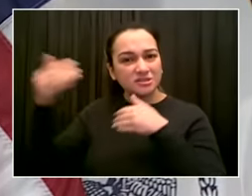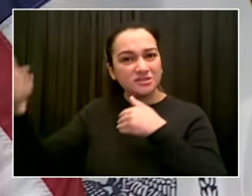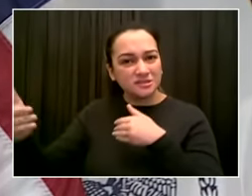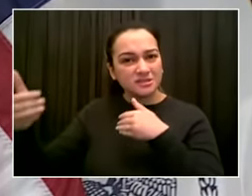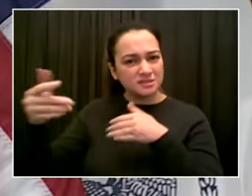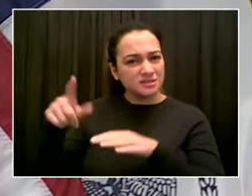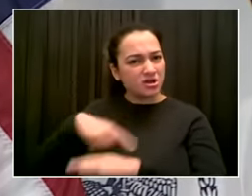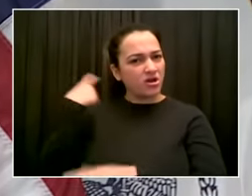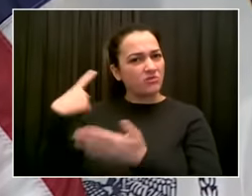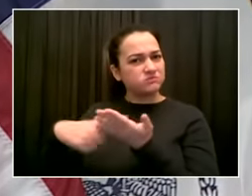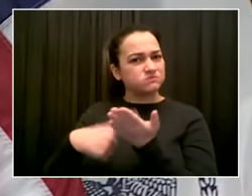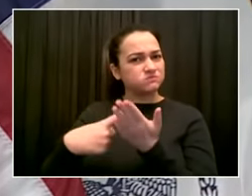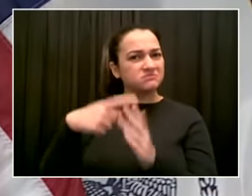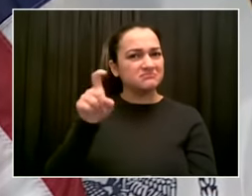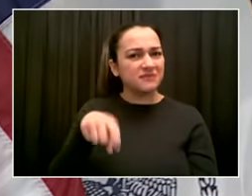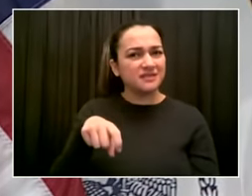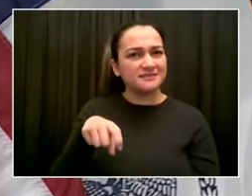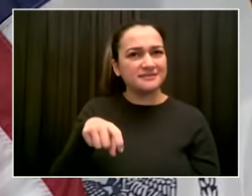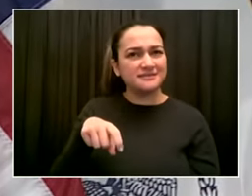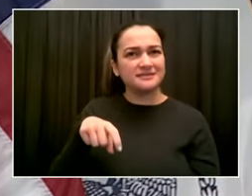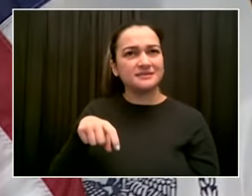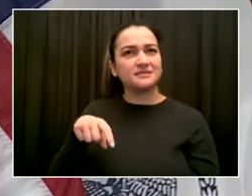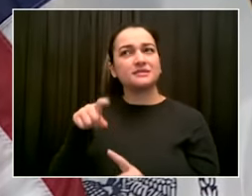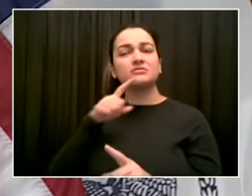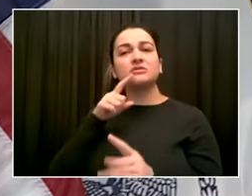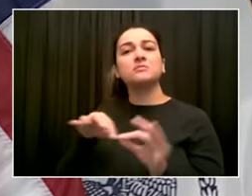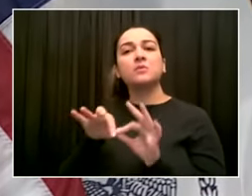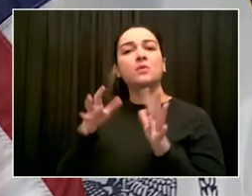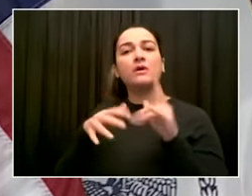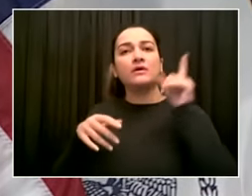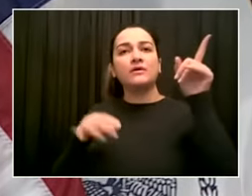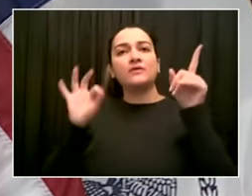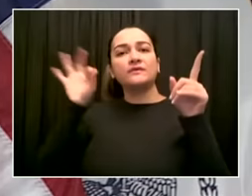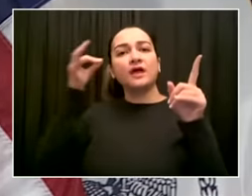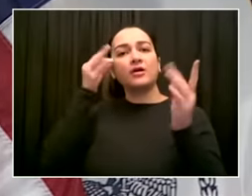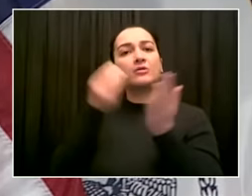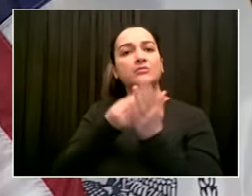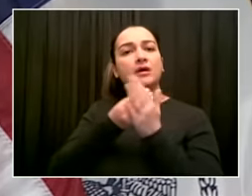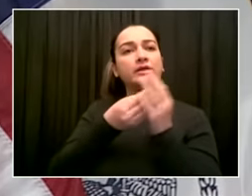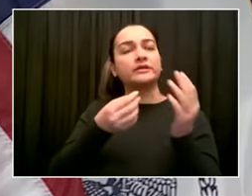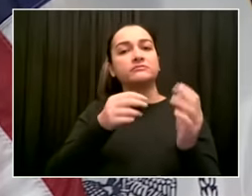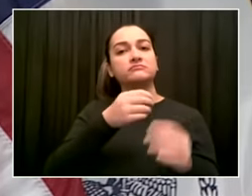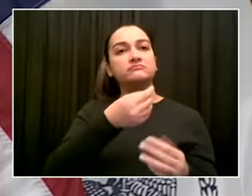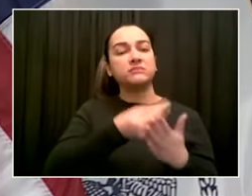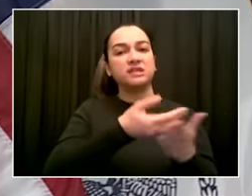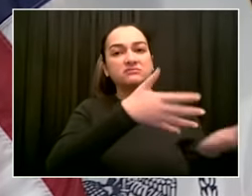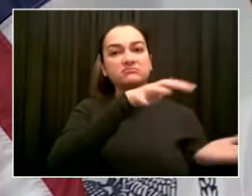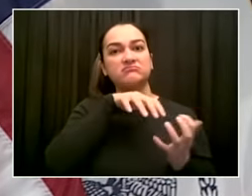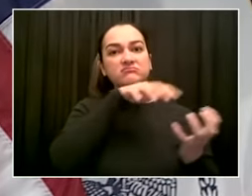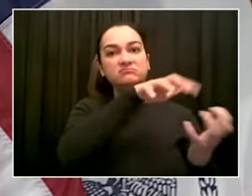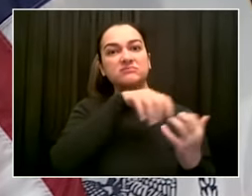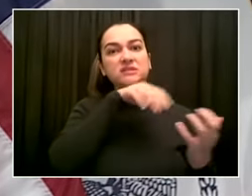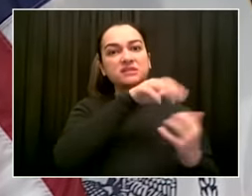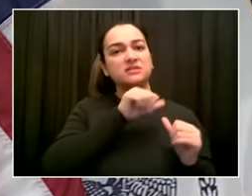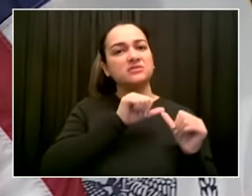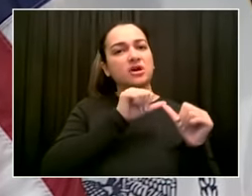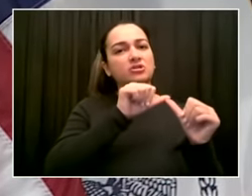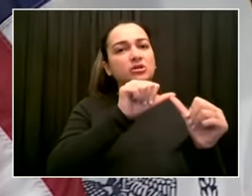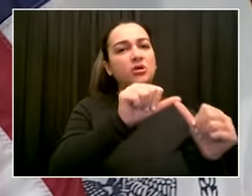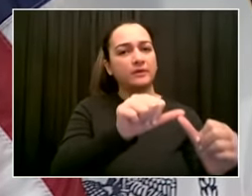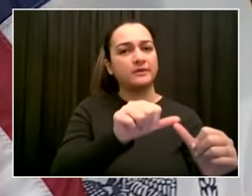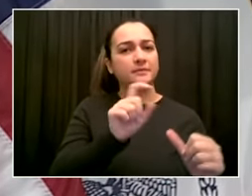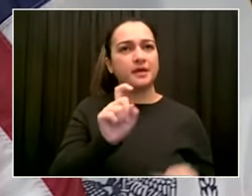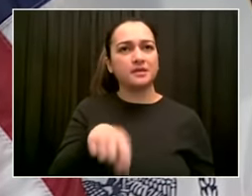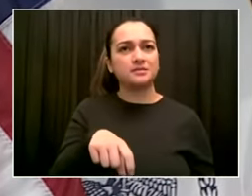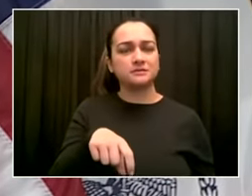get federal funding on an ongoing basis. But if we can't, we have to find a way to sustain these efforts. And we'll talk about that as part of the executive budget coming